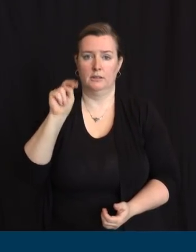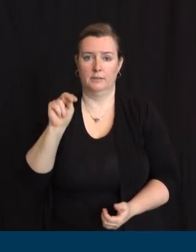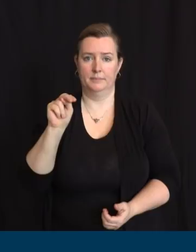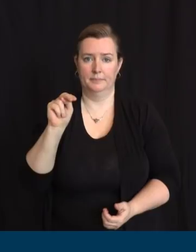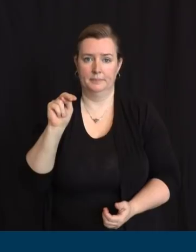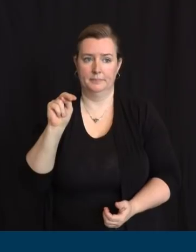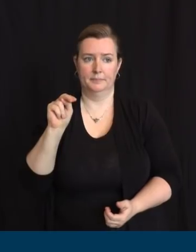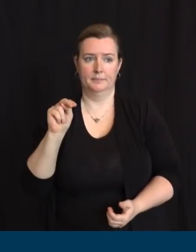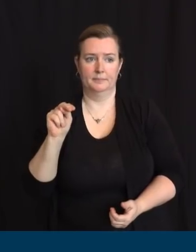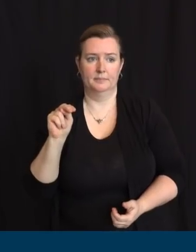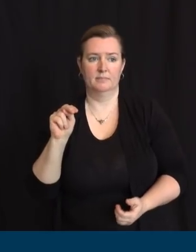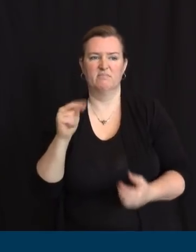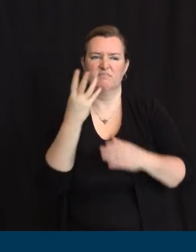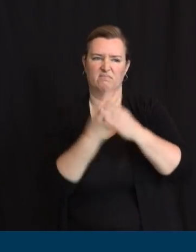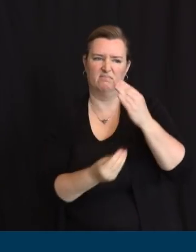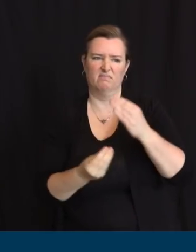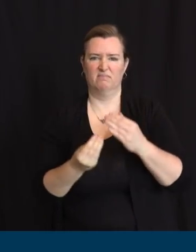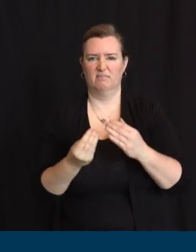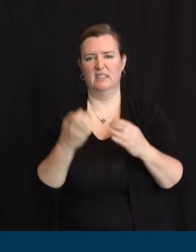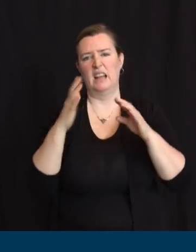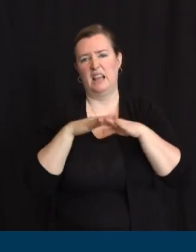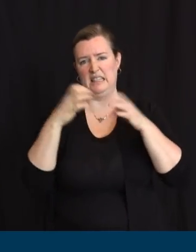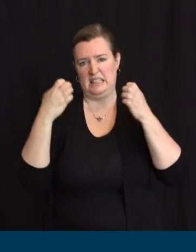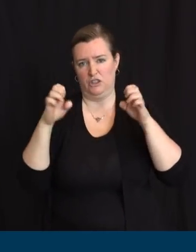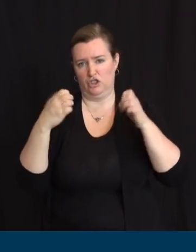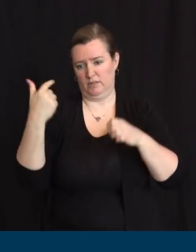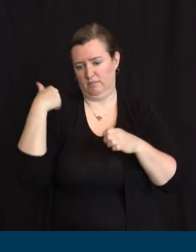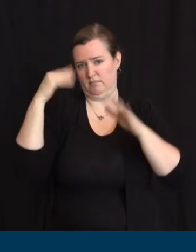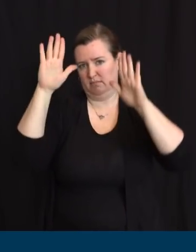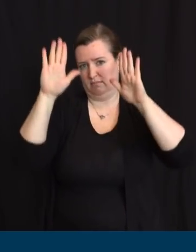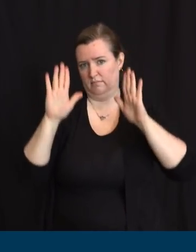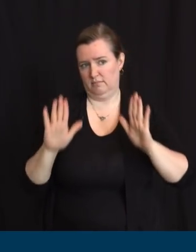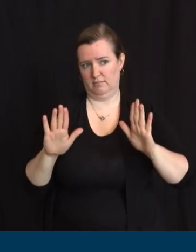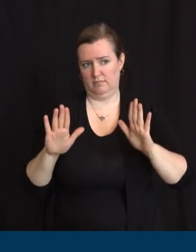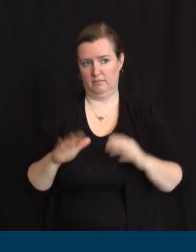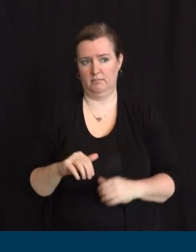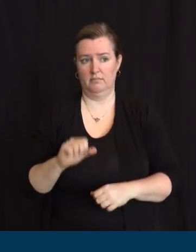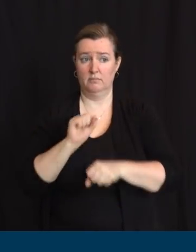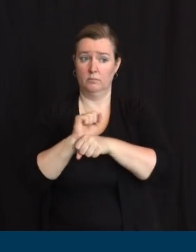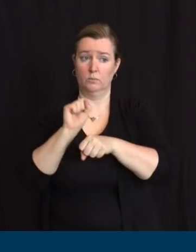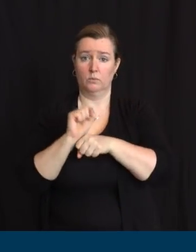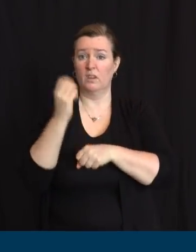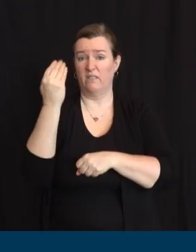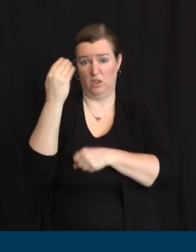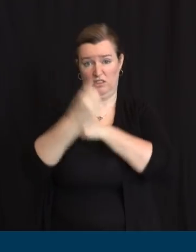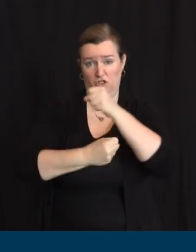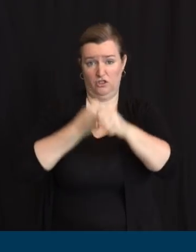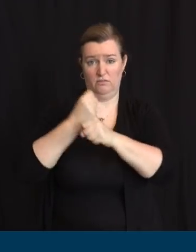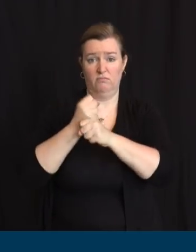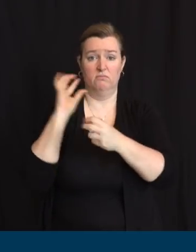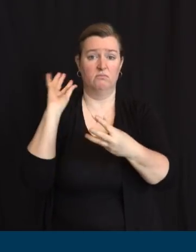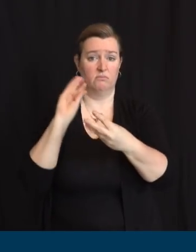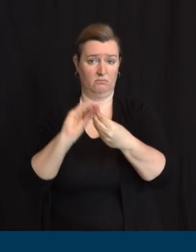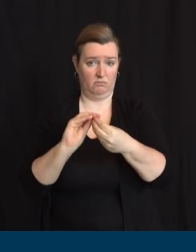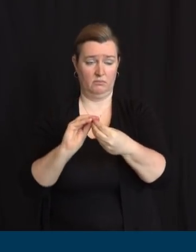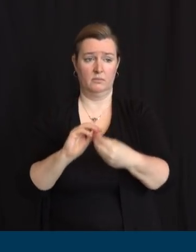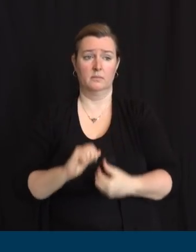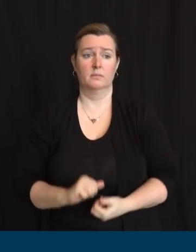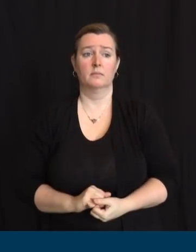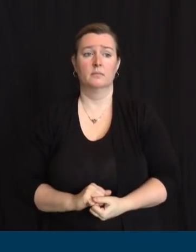14th year serving his community and was a beloved member of the township's force. He was promoted to sergeant